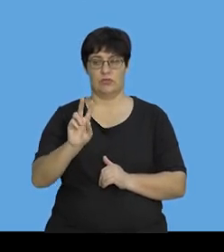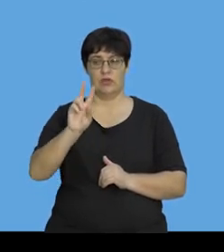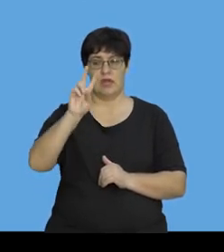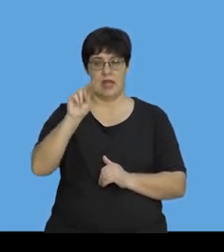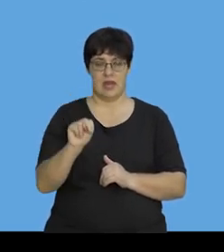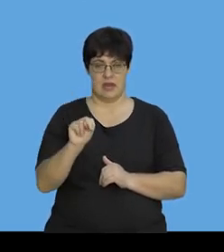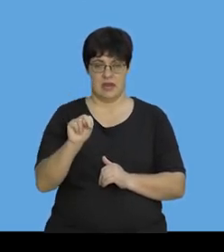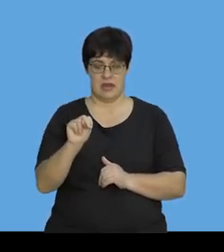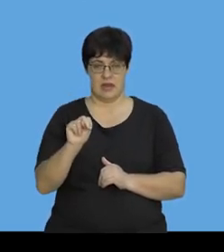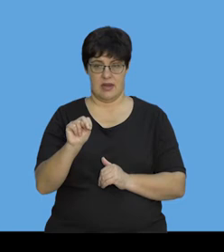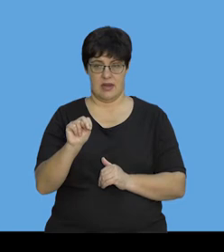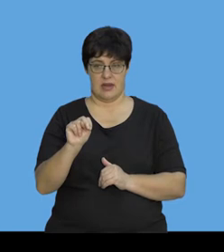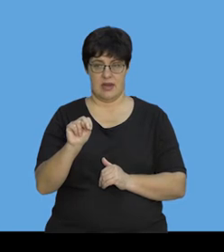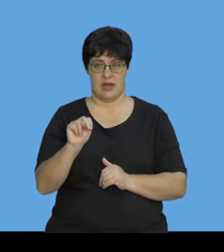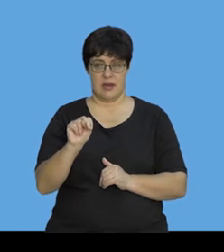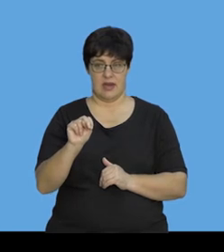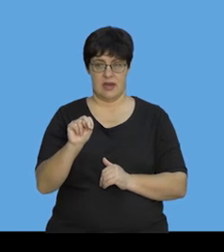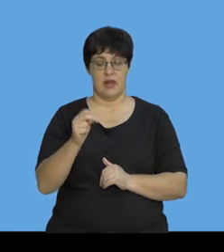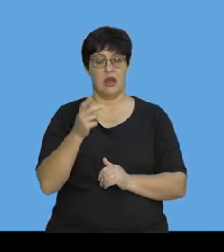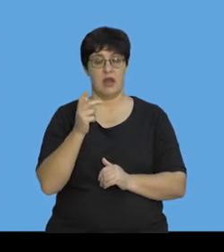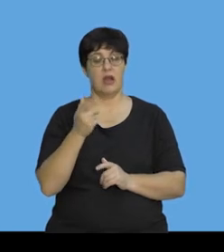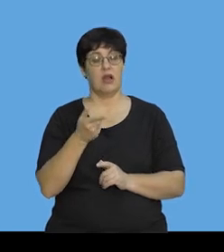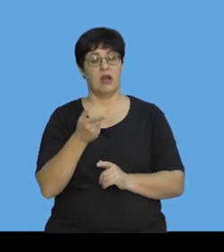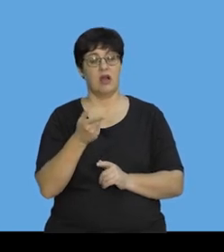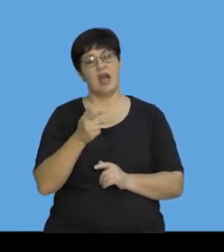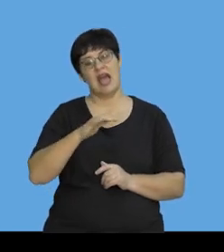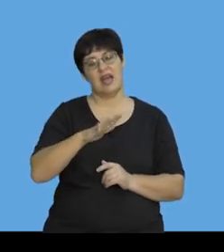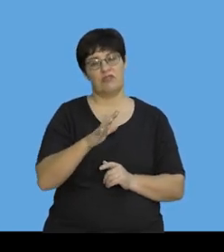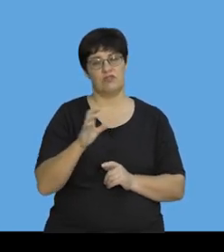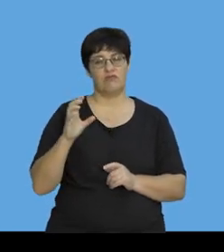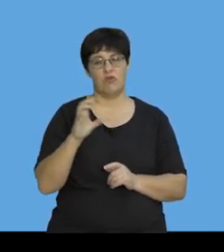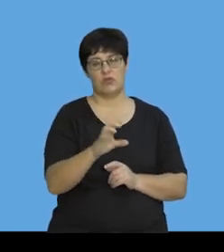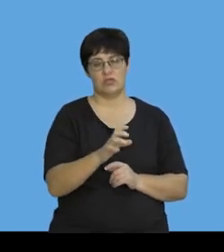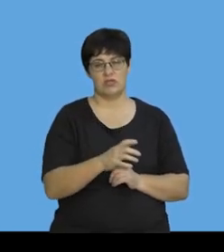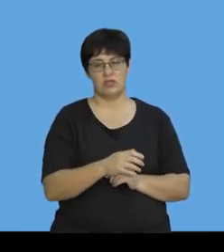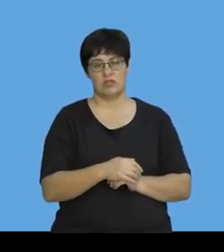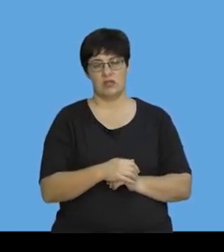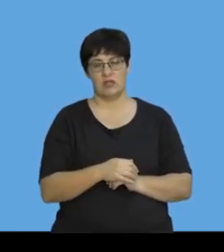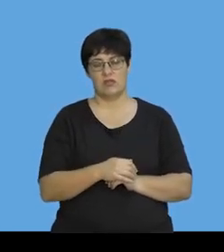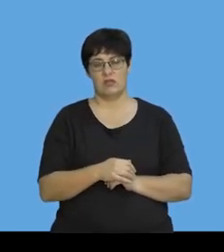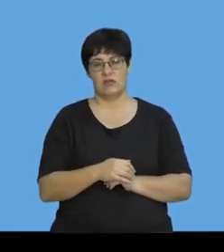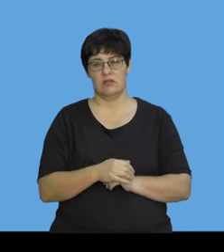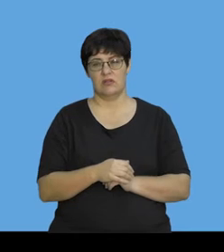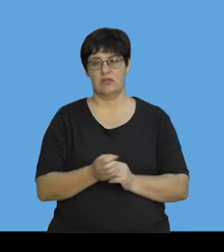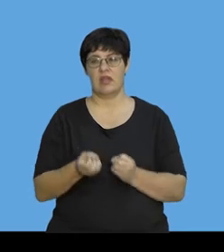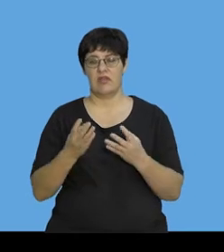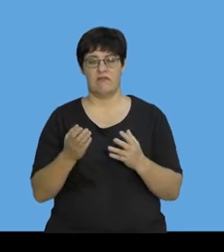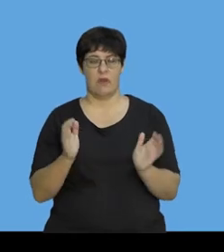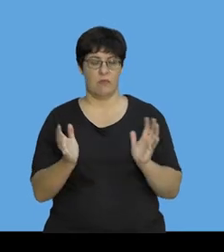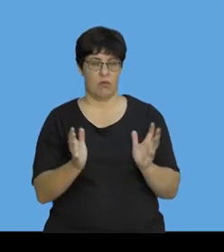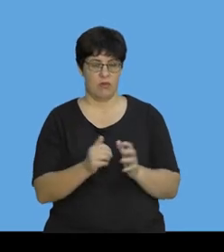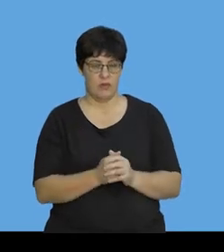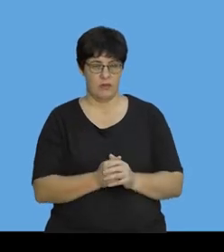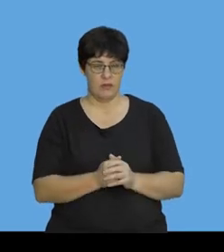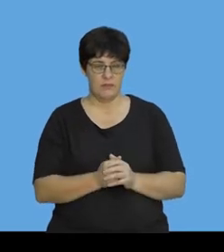252 newtons. They want the soccer, the average force provided to the ball. So, this